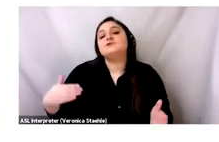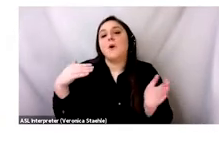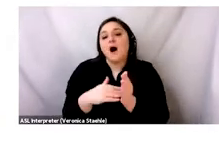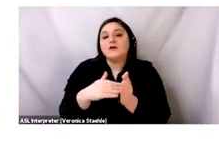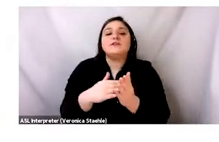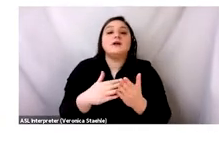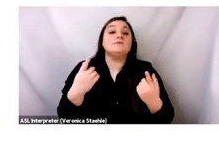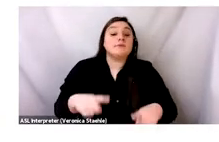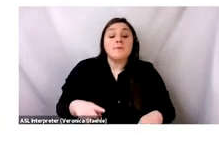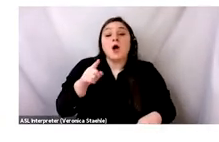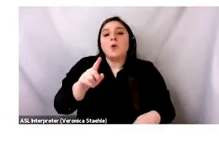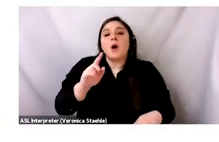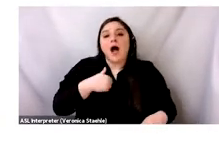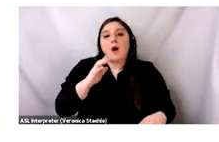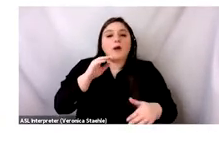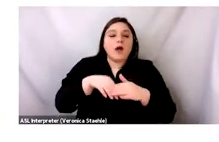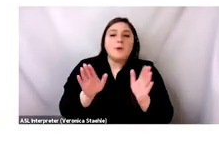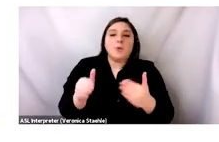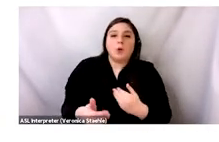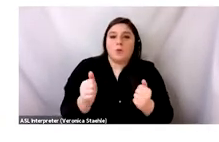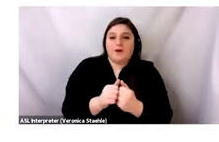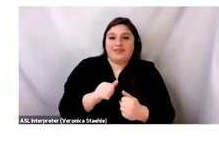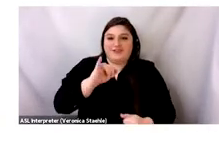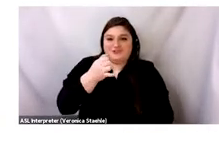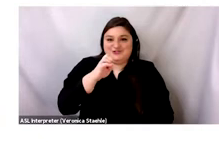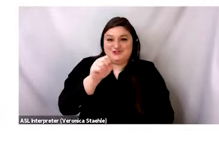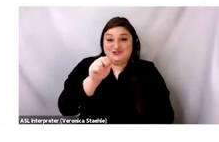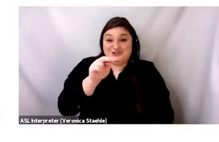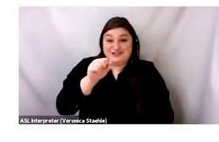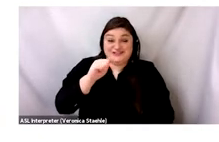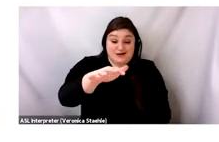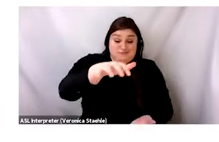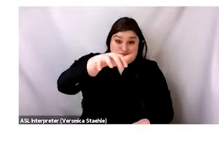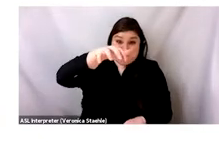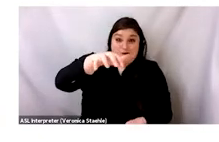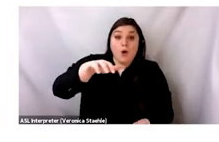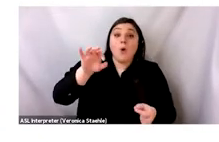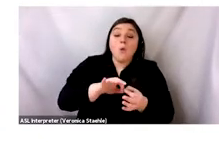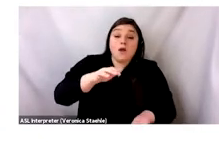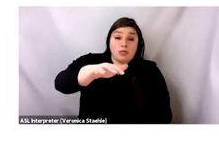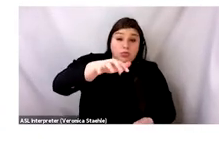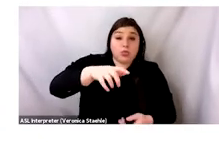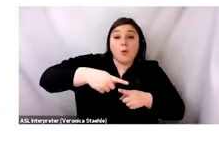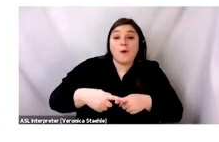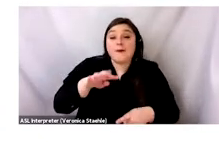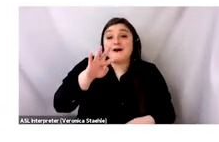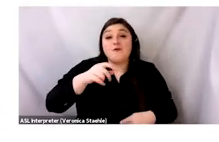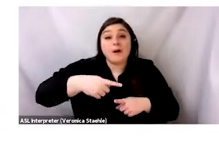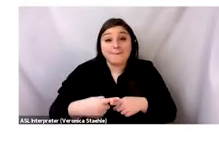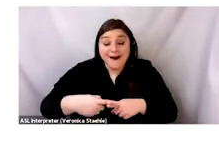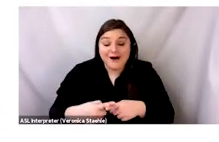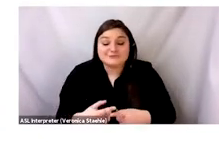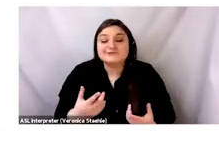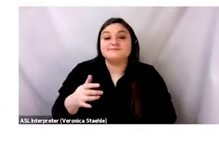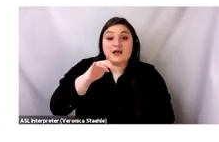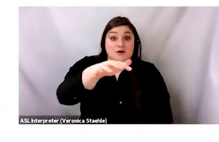into a room carrying four bags of these jeans, each weighing around 40 pounds. I would plot them down while Abena's